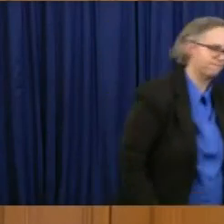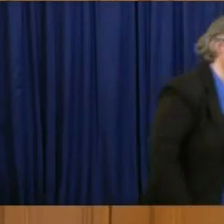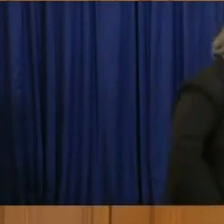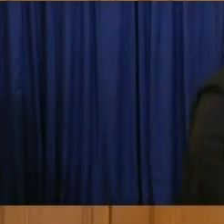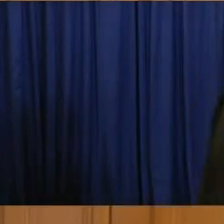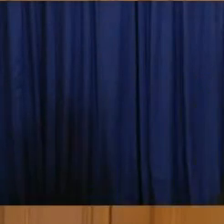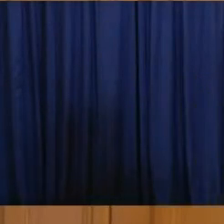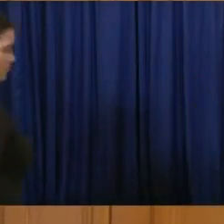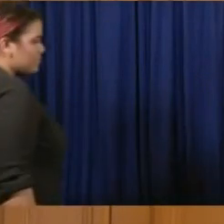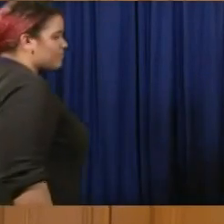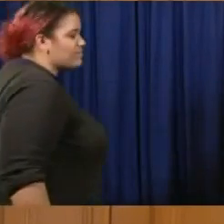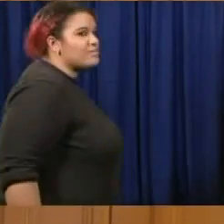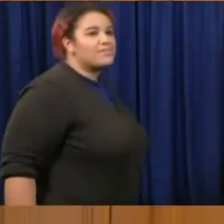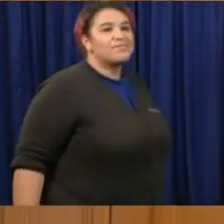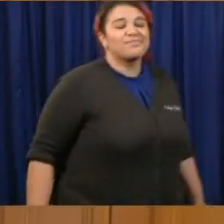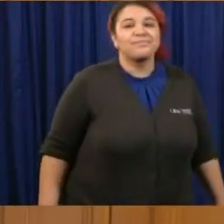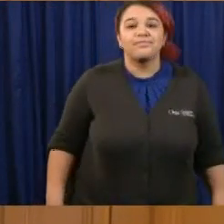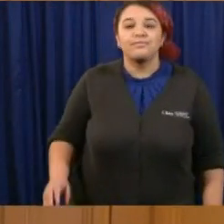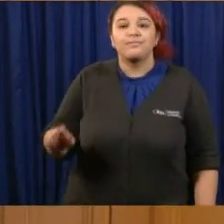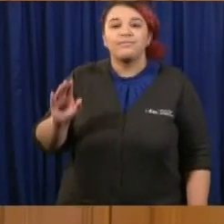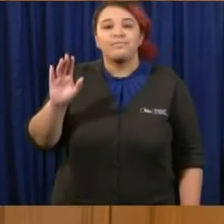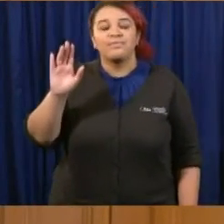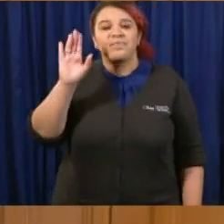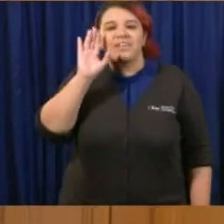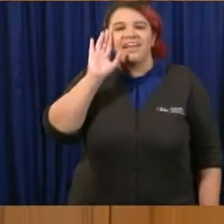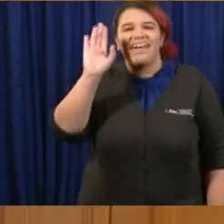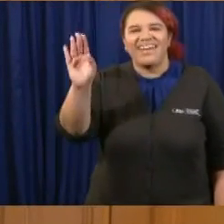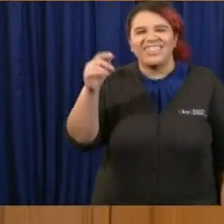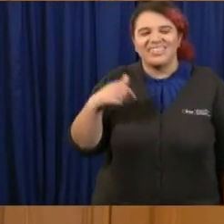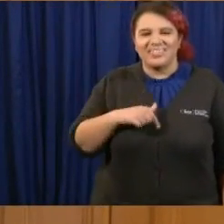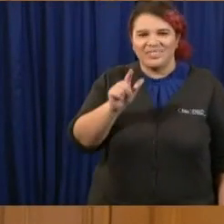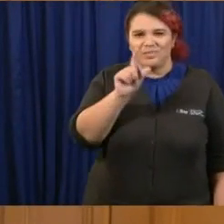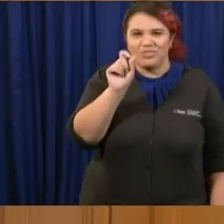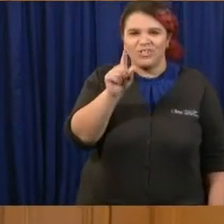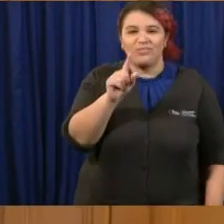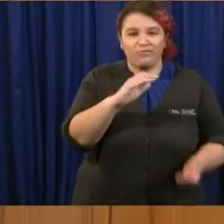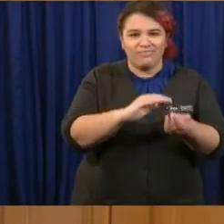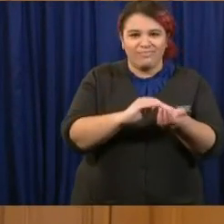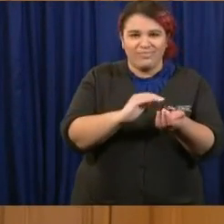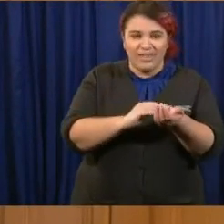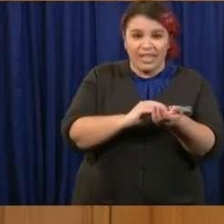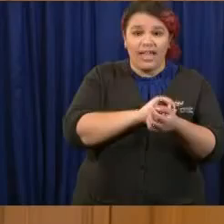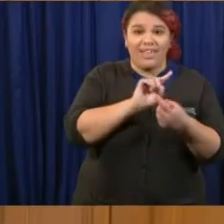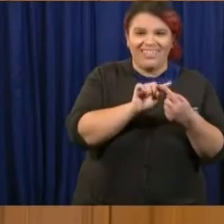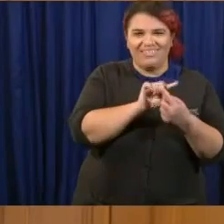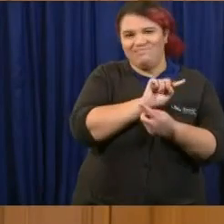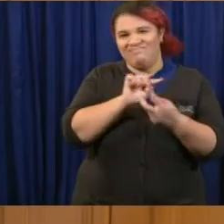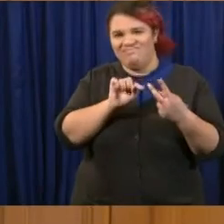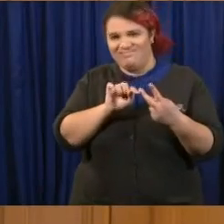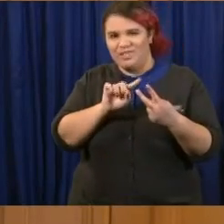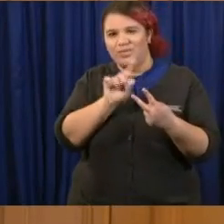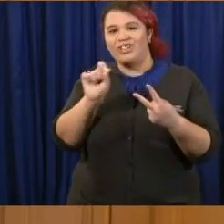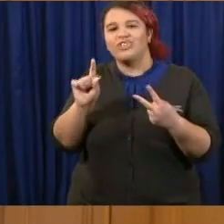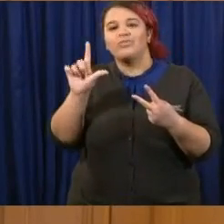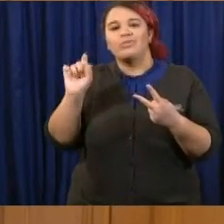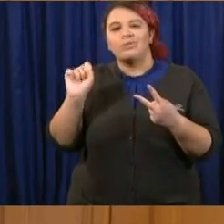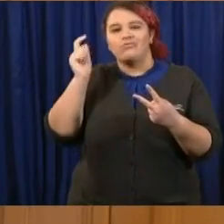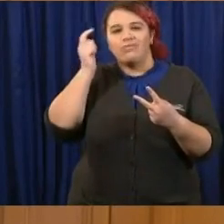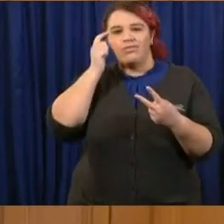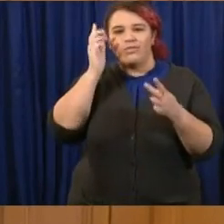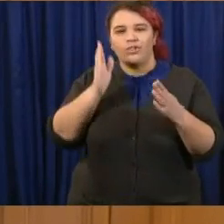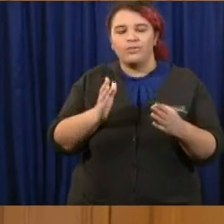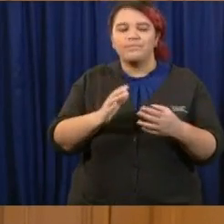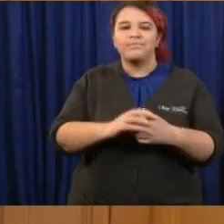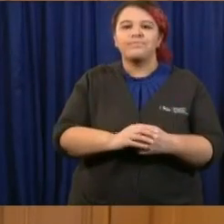Hi, Lucia Lynchus for Eye on Ohio. Um, I just have one quick question for Dr. Acton and one for, uh, the Lieutenant Governor. Um,